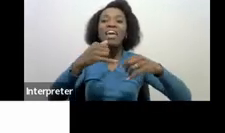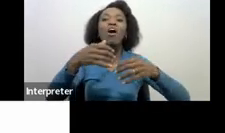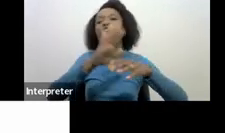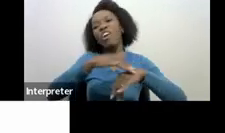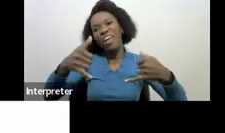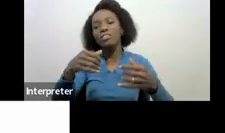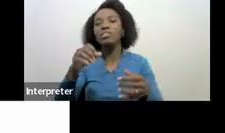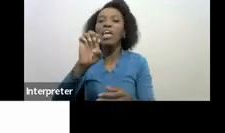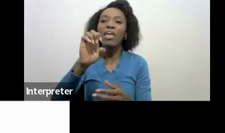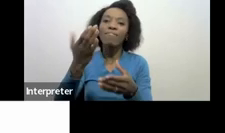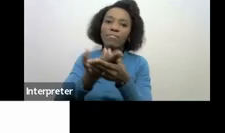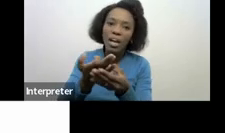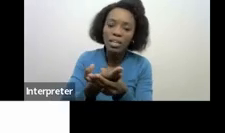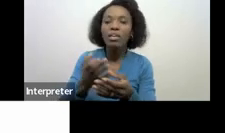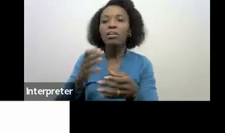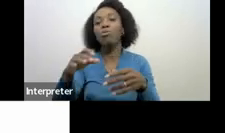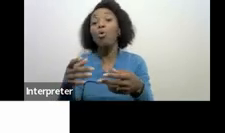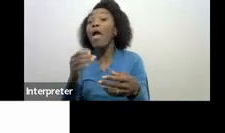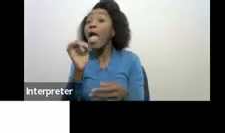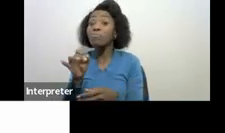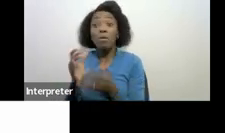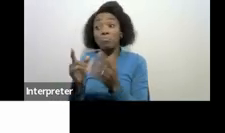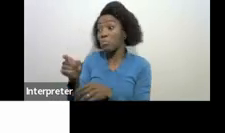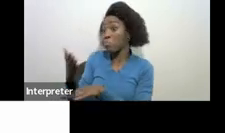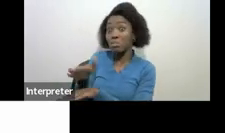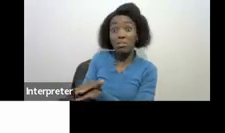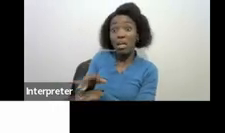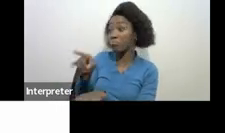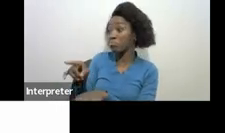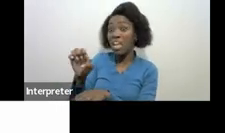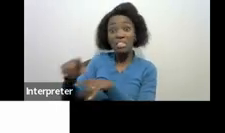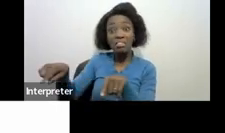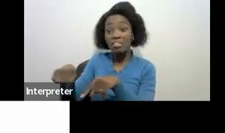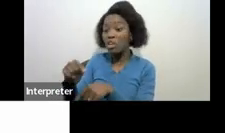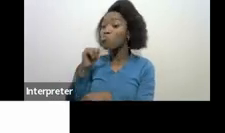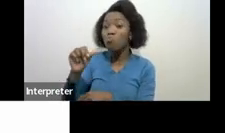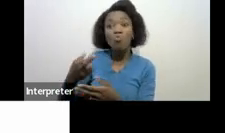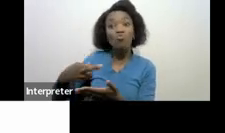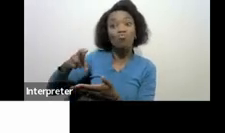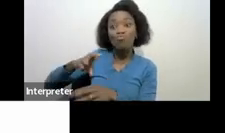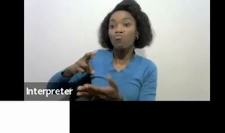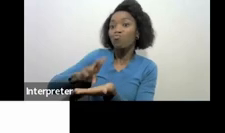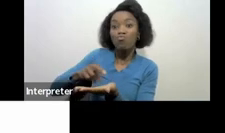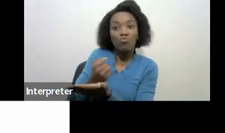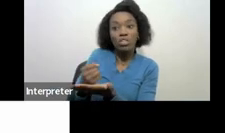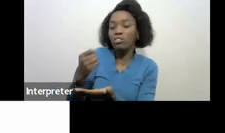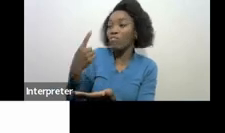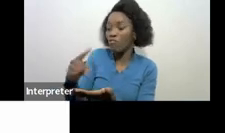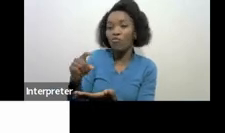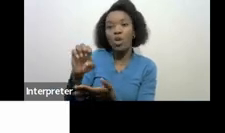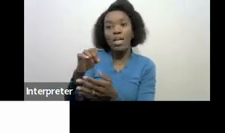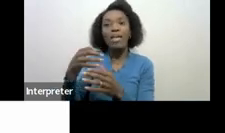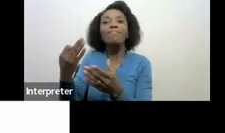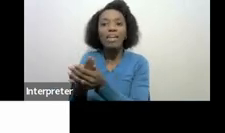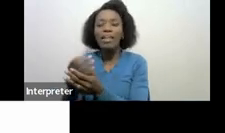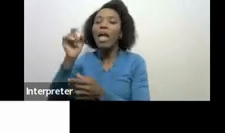deceased estate is not registered for e-filing the registered representative might proceed to the e-filing website to register